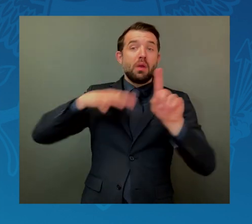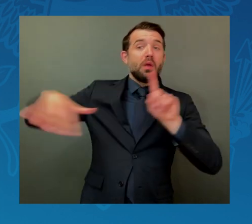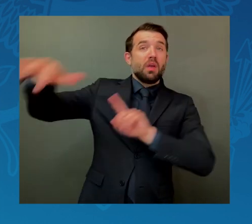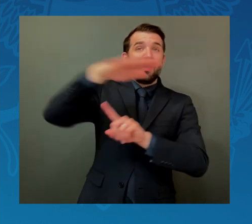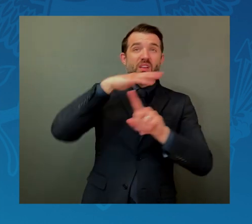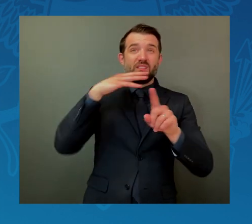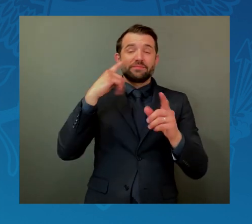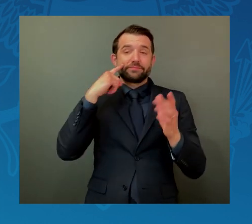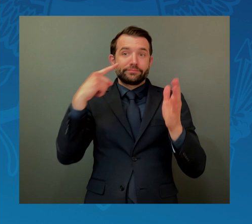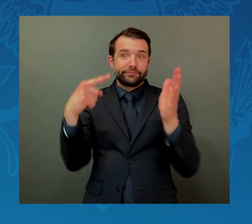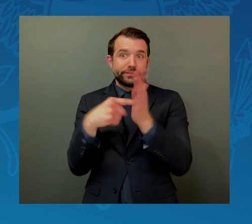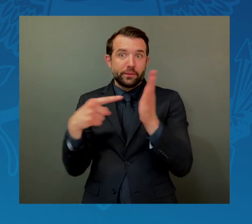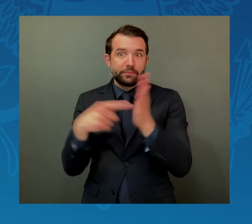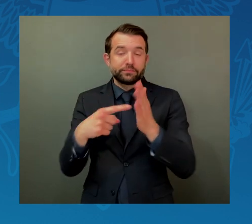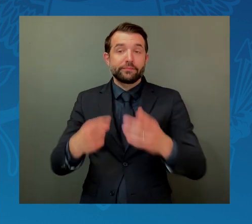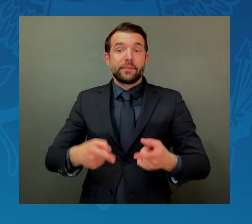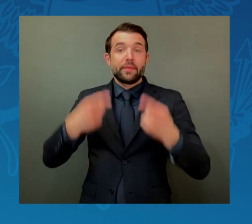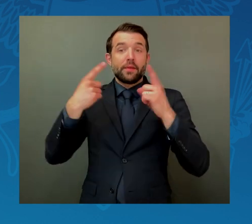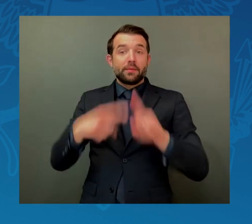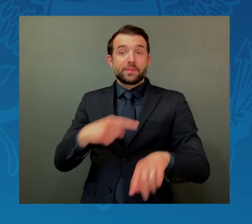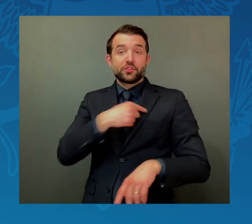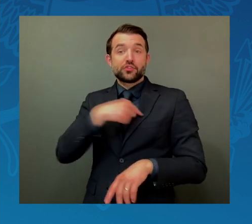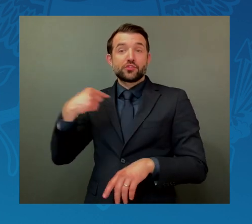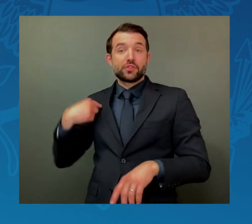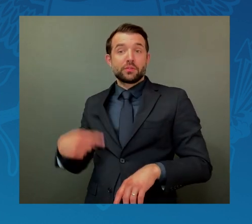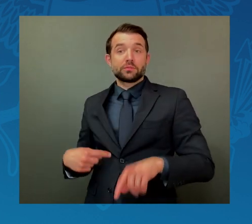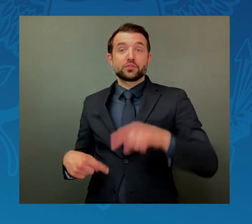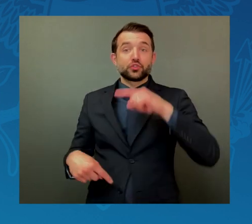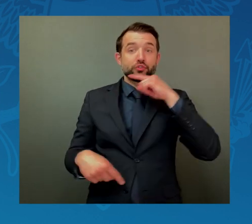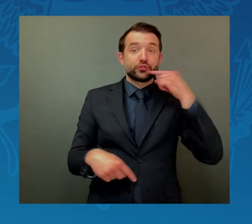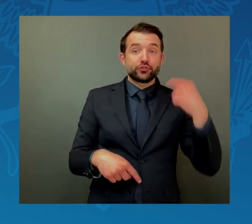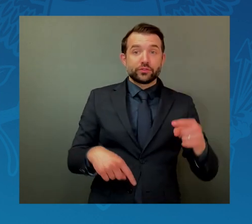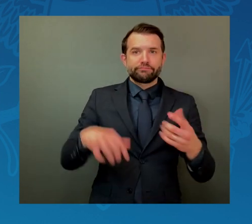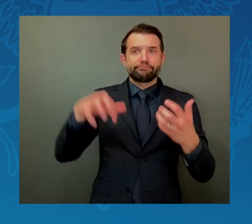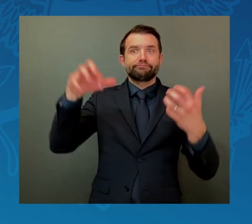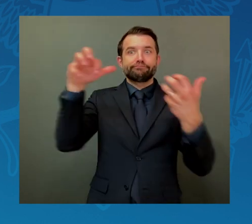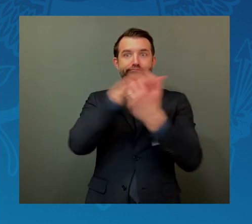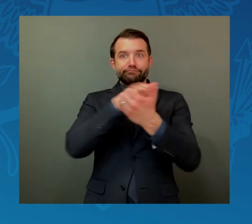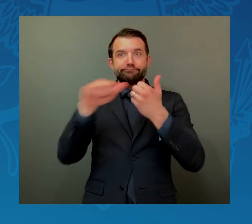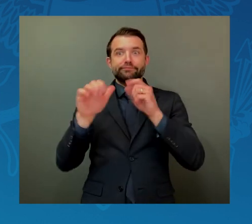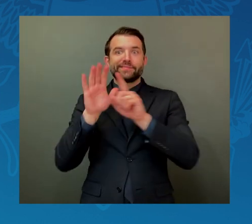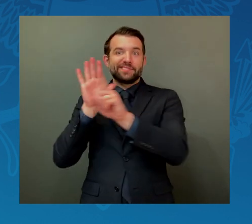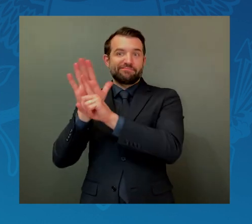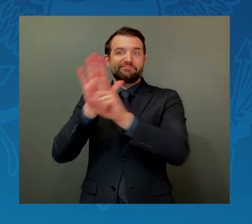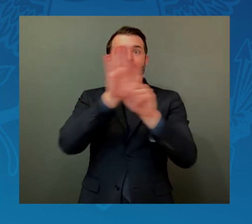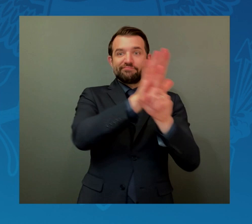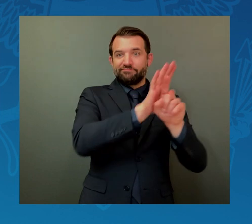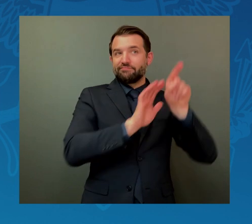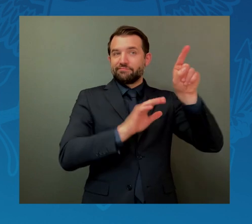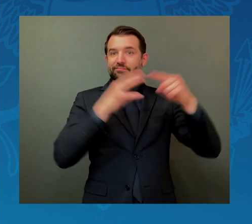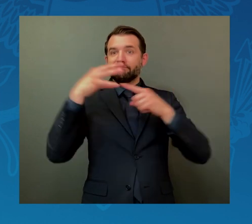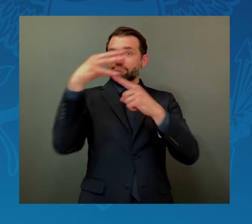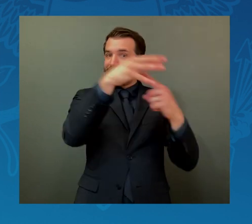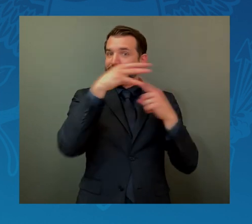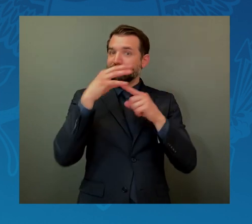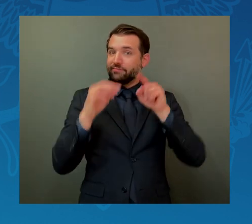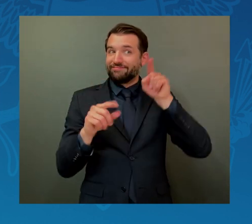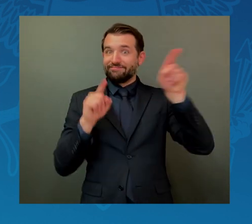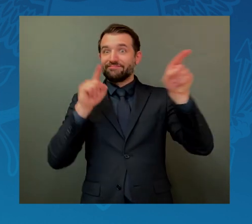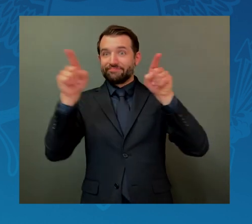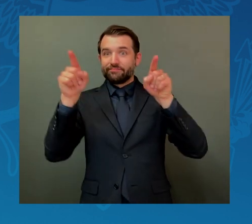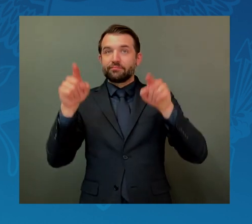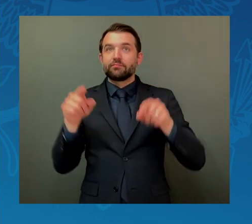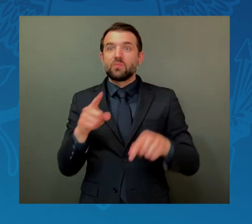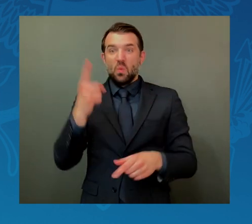When China and Russia destroyed their respective satellites, it generated thousands of